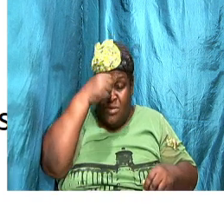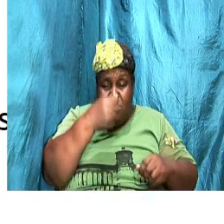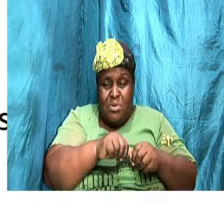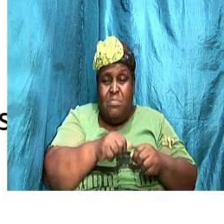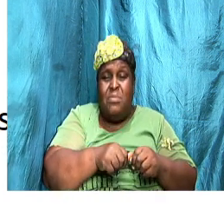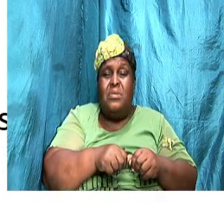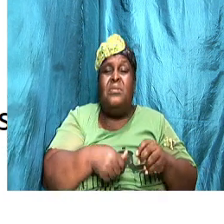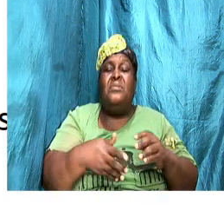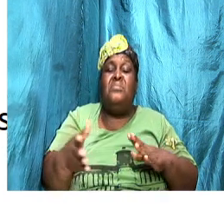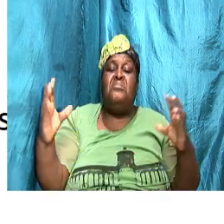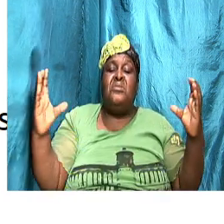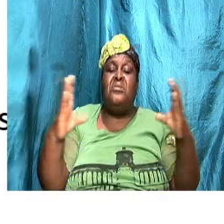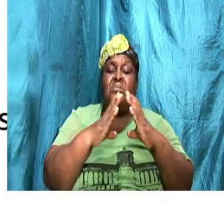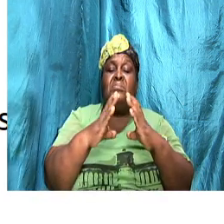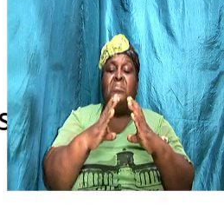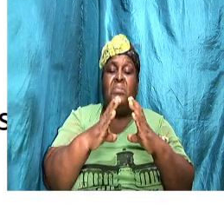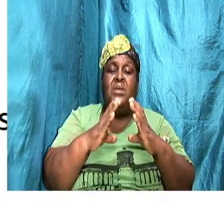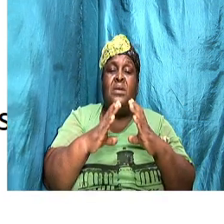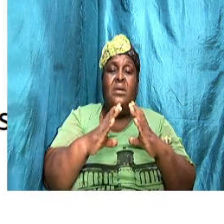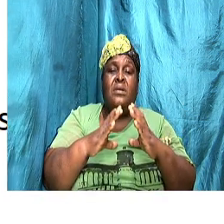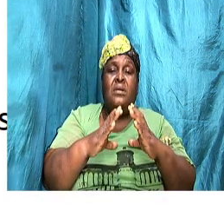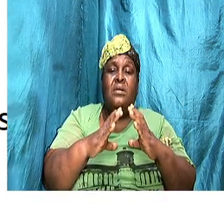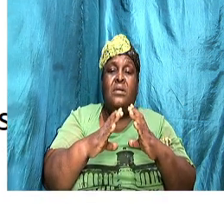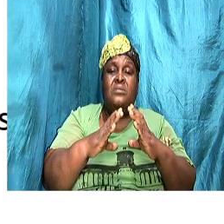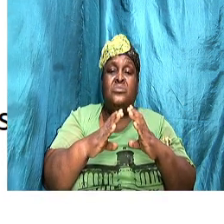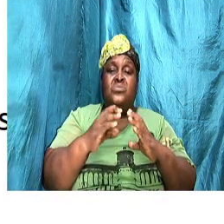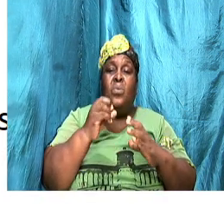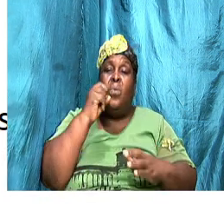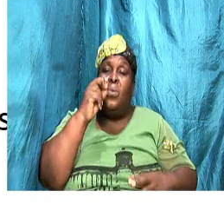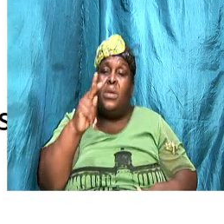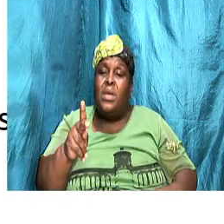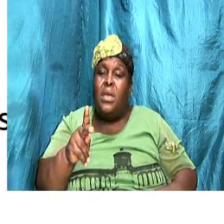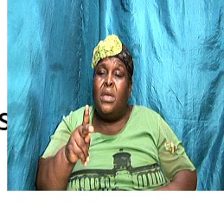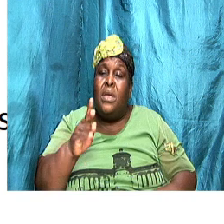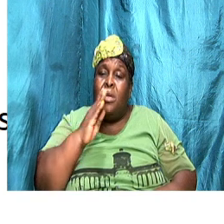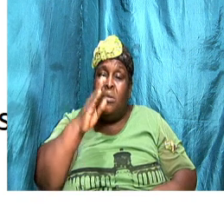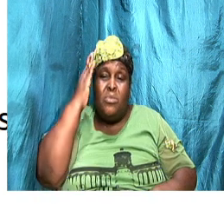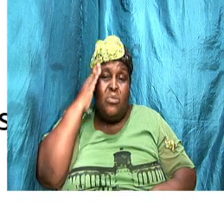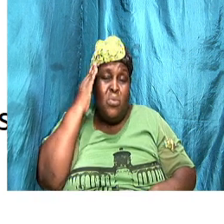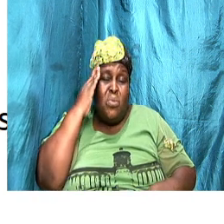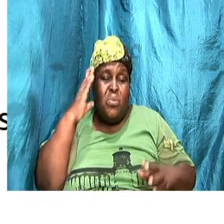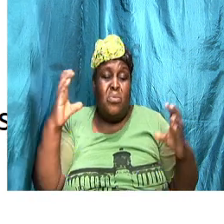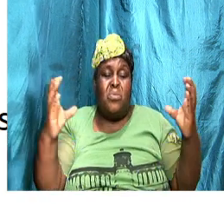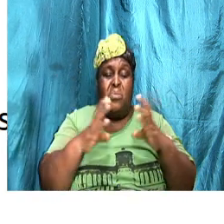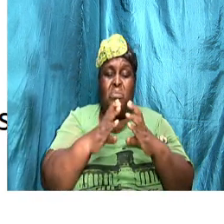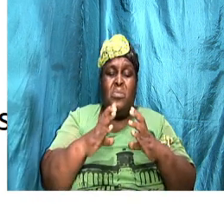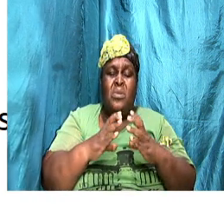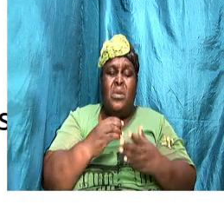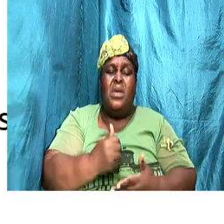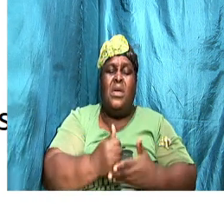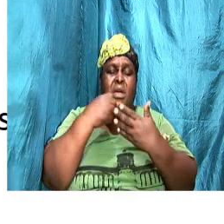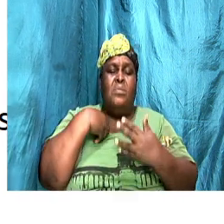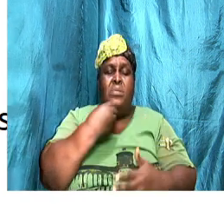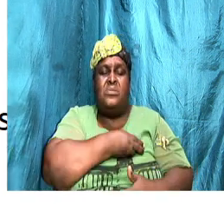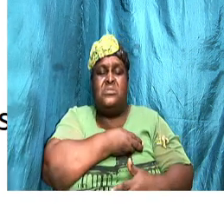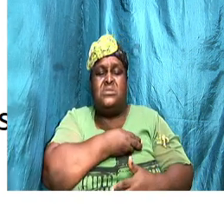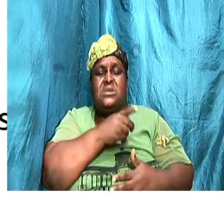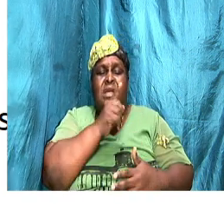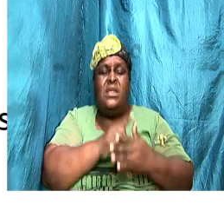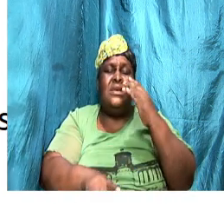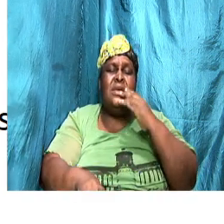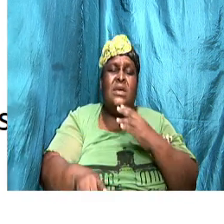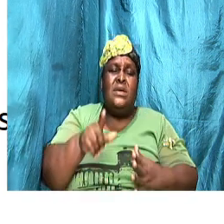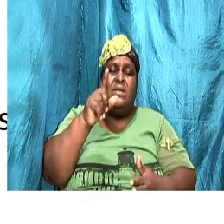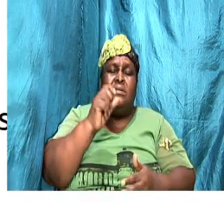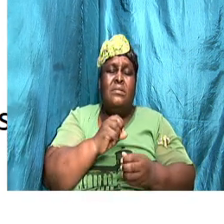is okay being aware of the gap will help us to get less frustrated when you are